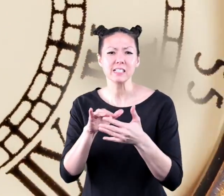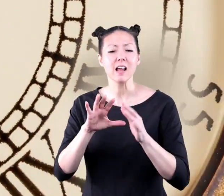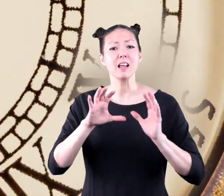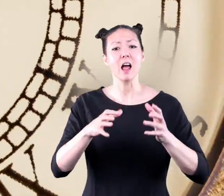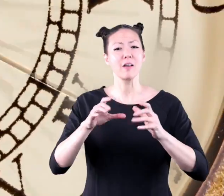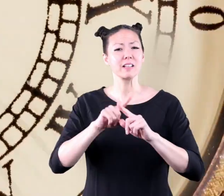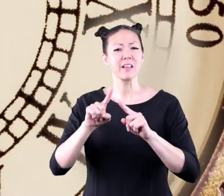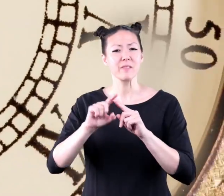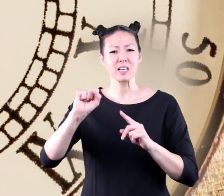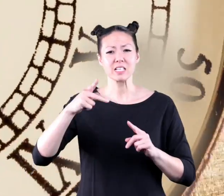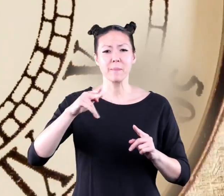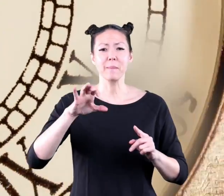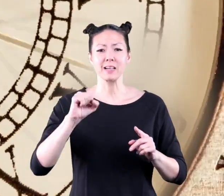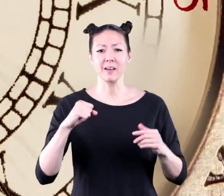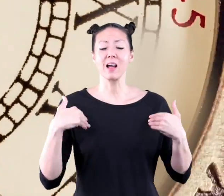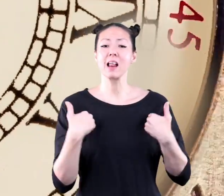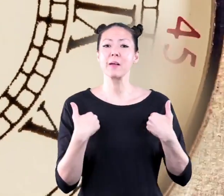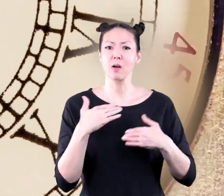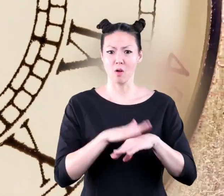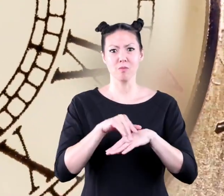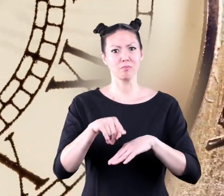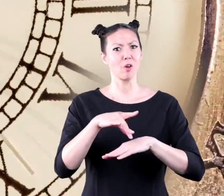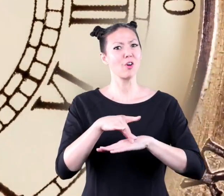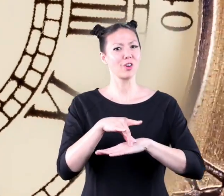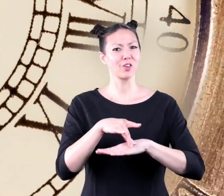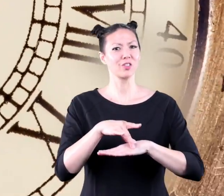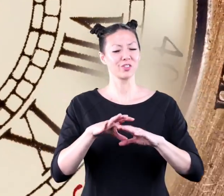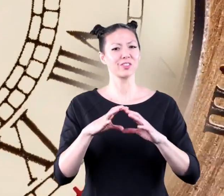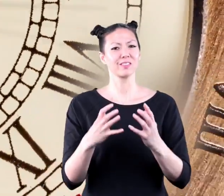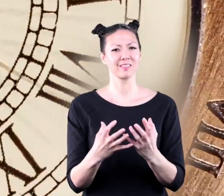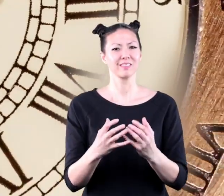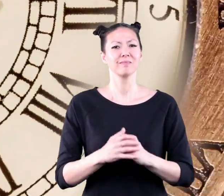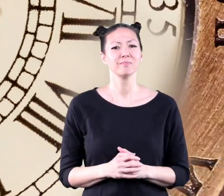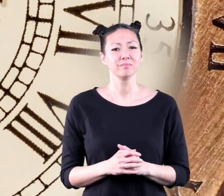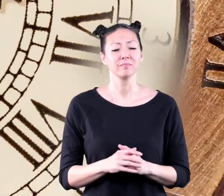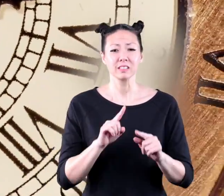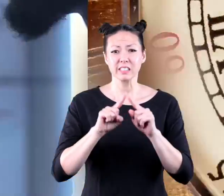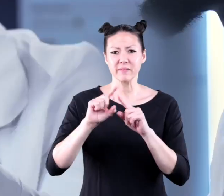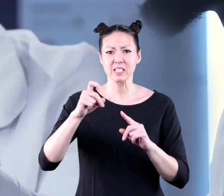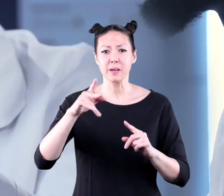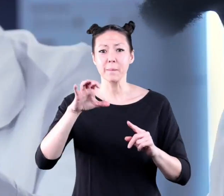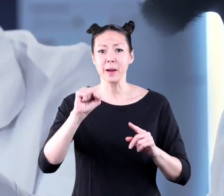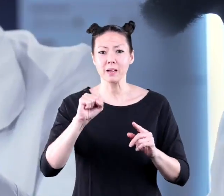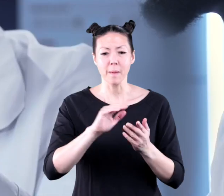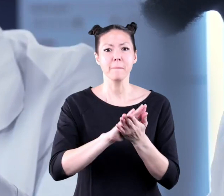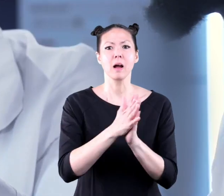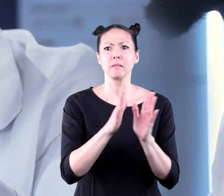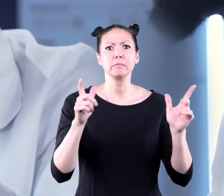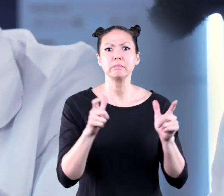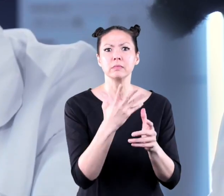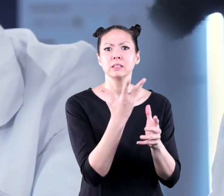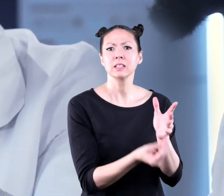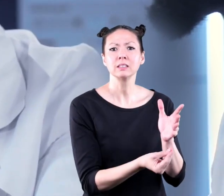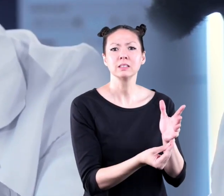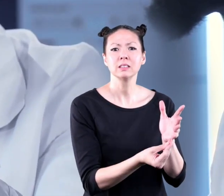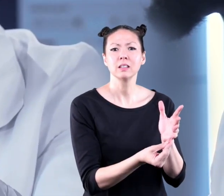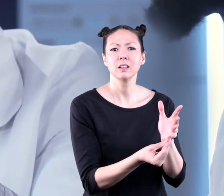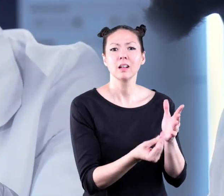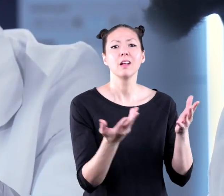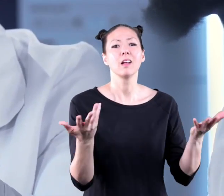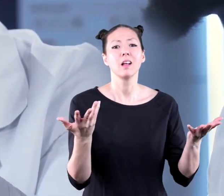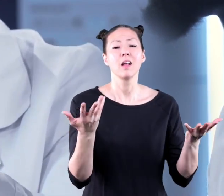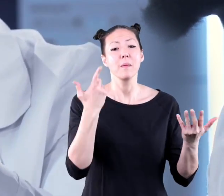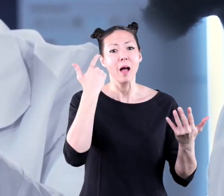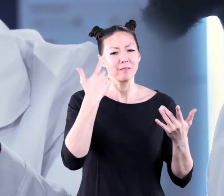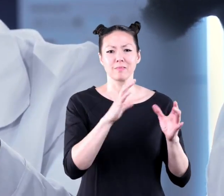just to catalog every species of animals on earth and many species become extinct before they can